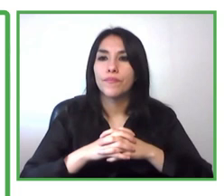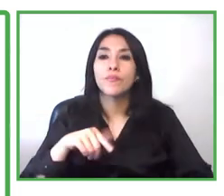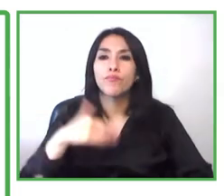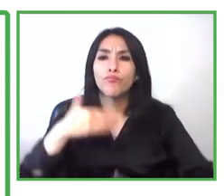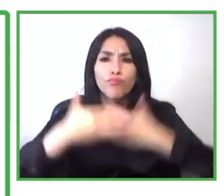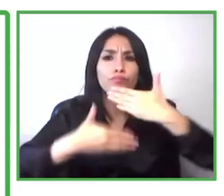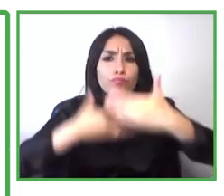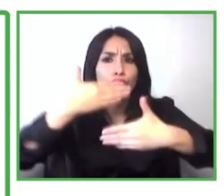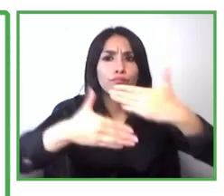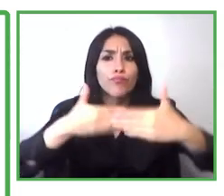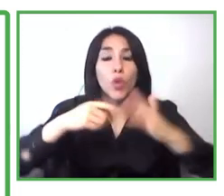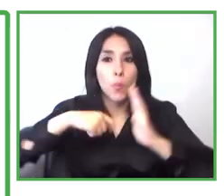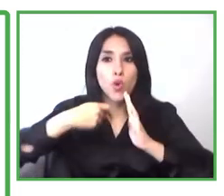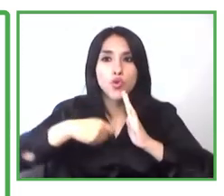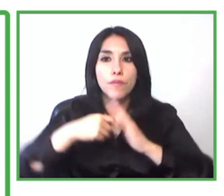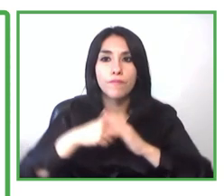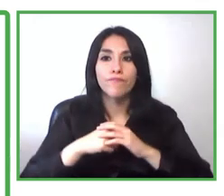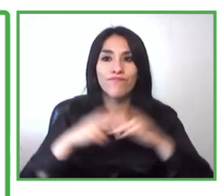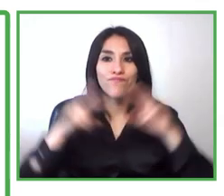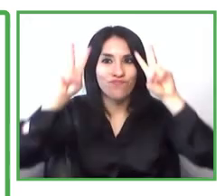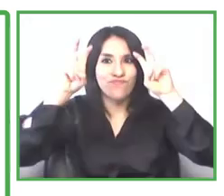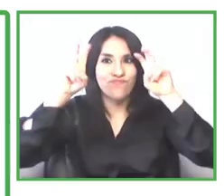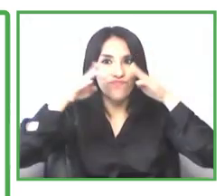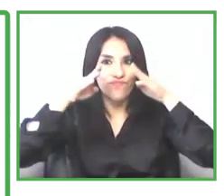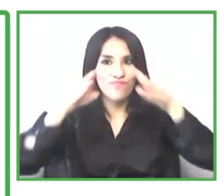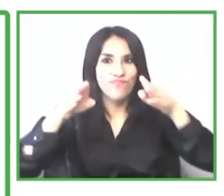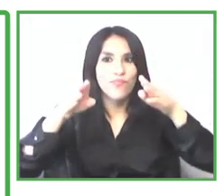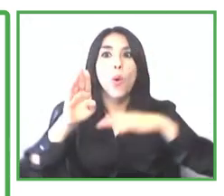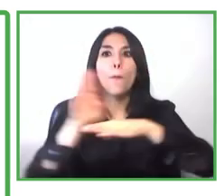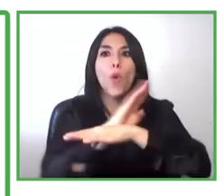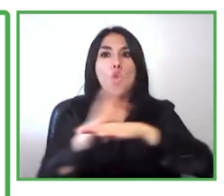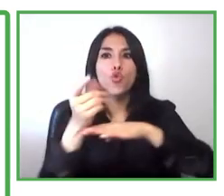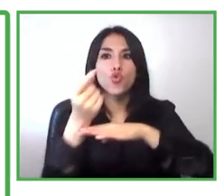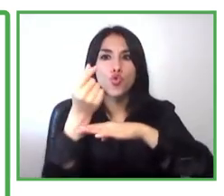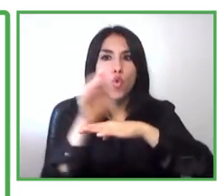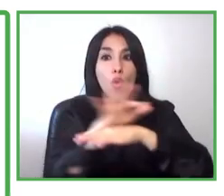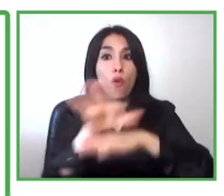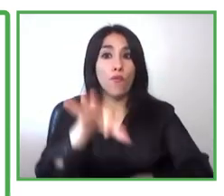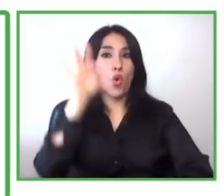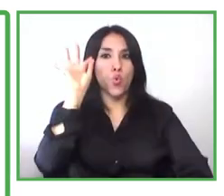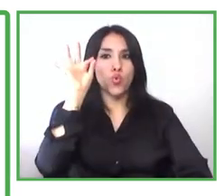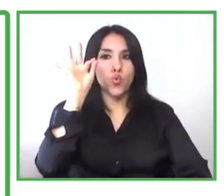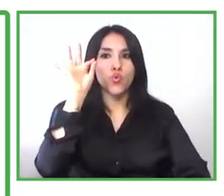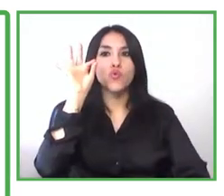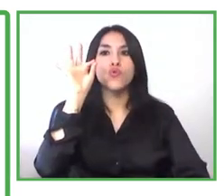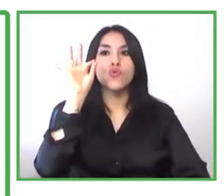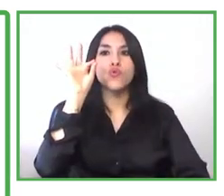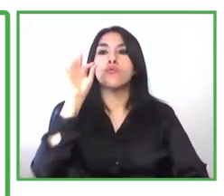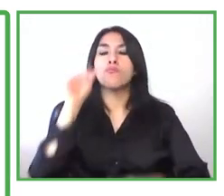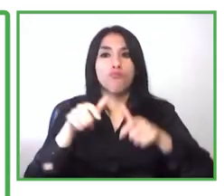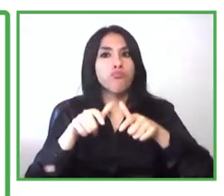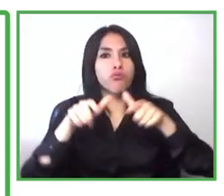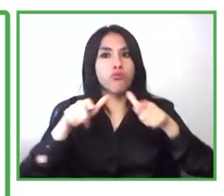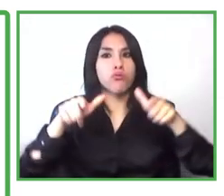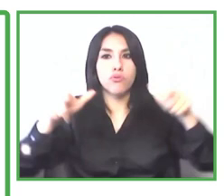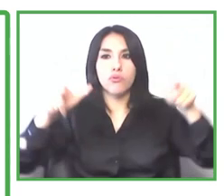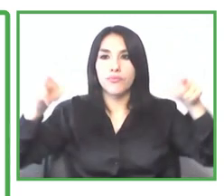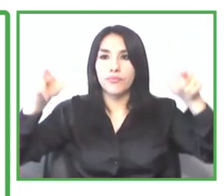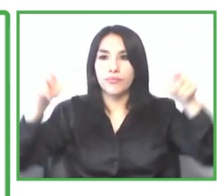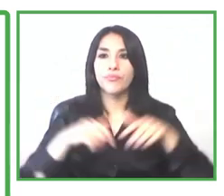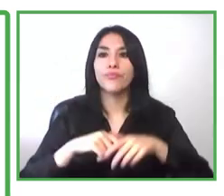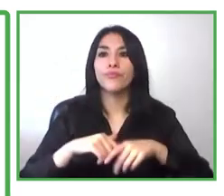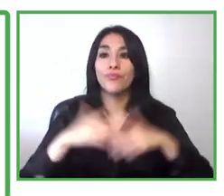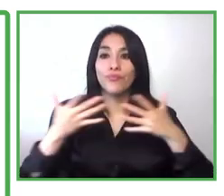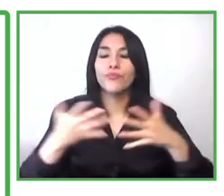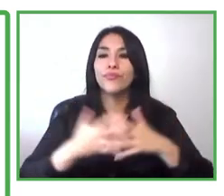a business we support people with disability uh at every every every step of the way